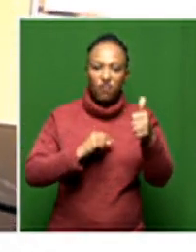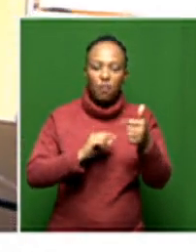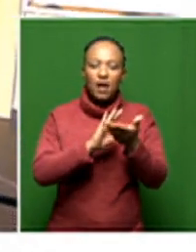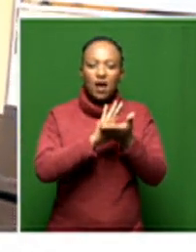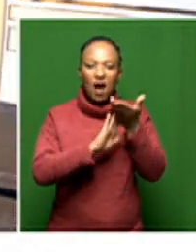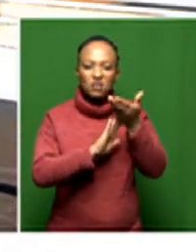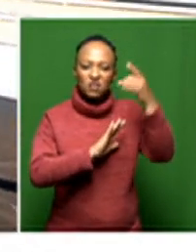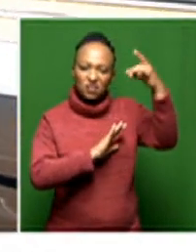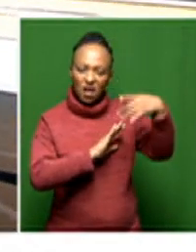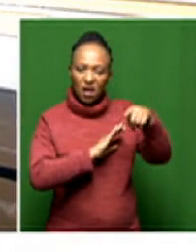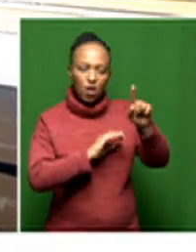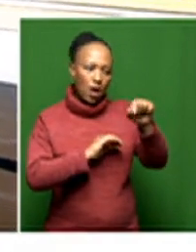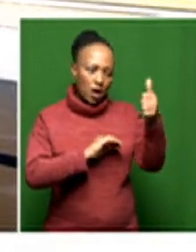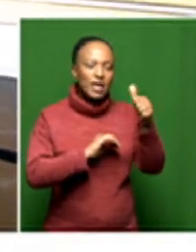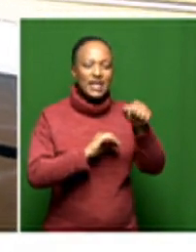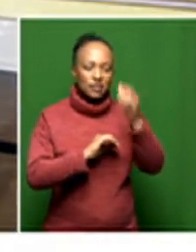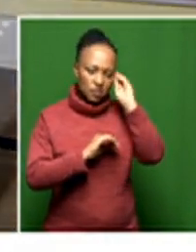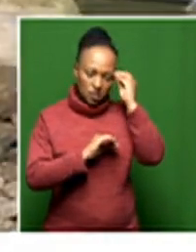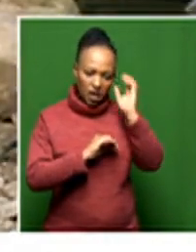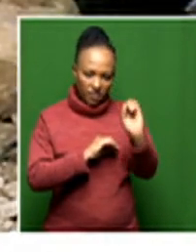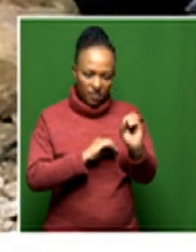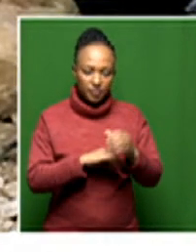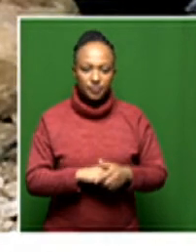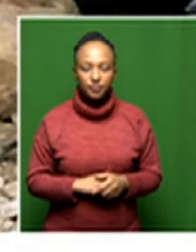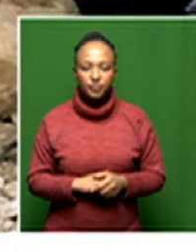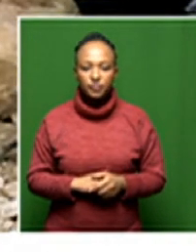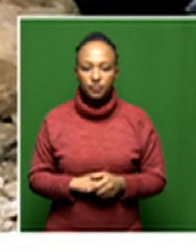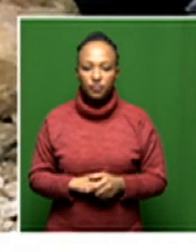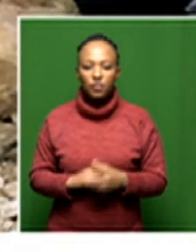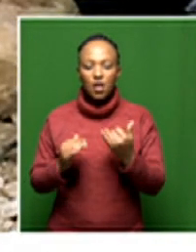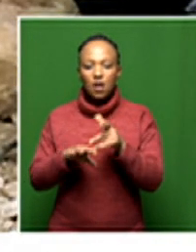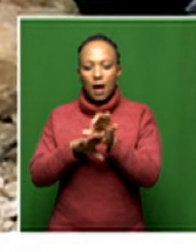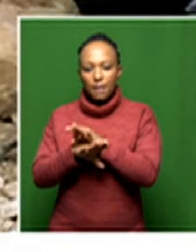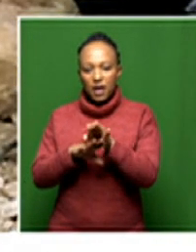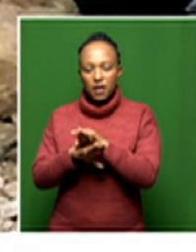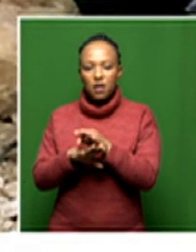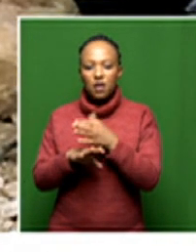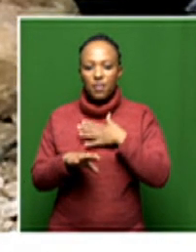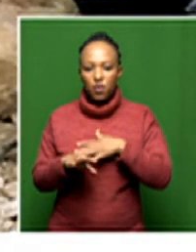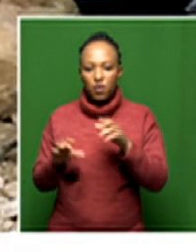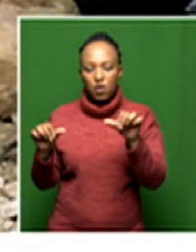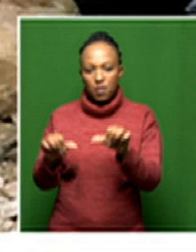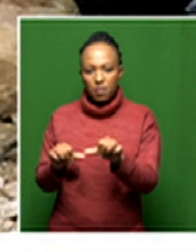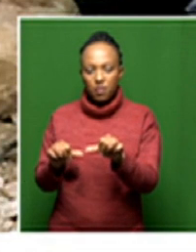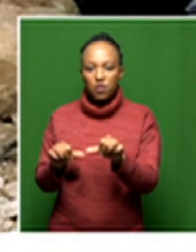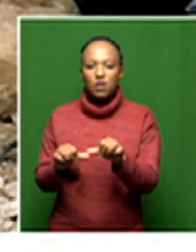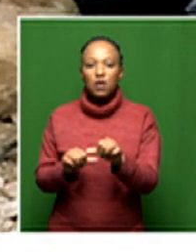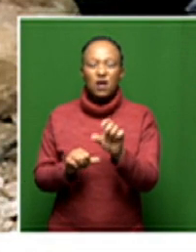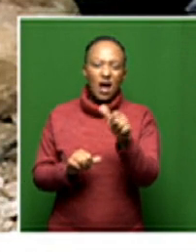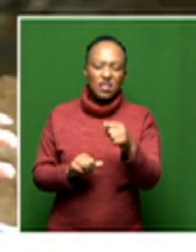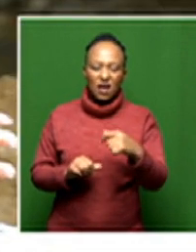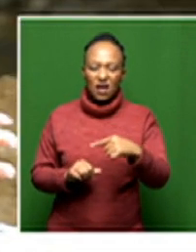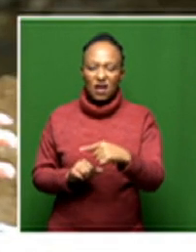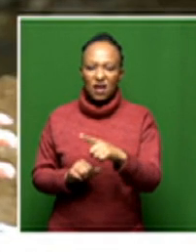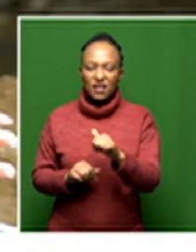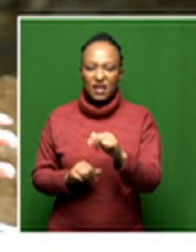star complex which is interesting uh and then i'm also planning to head back to gladysvale i've